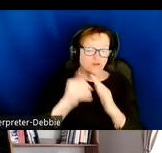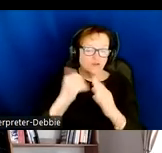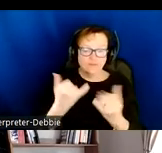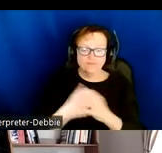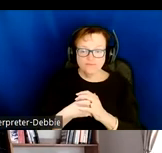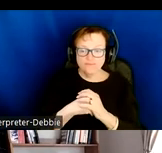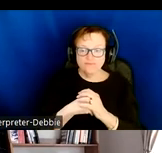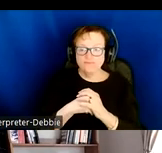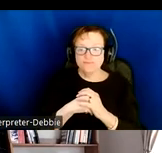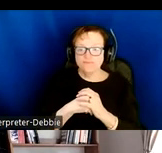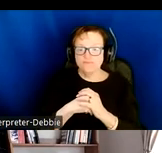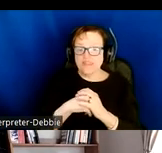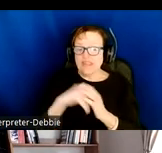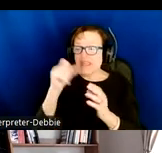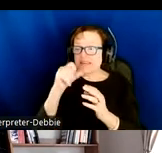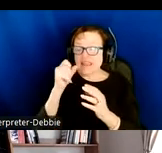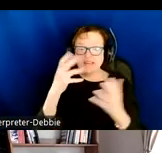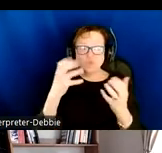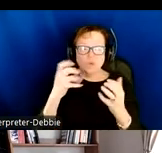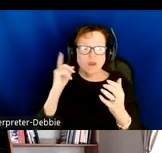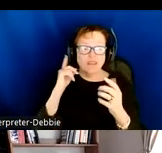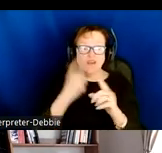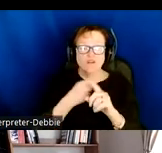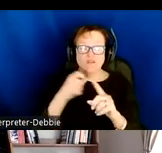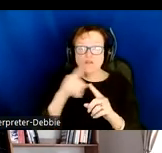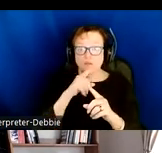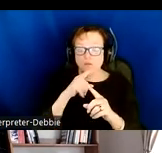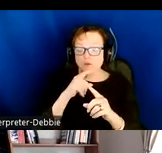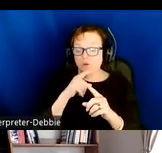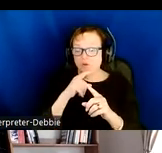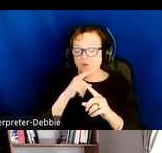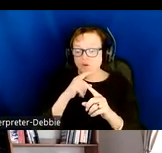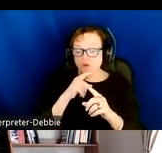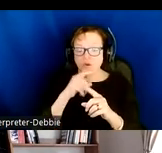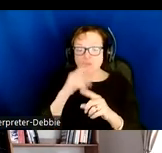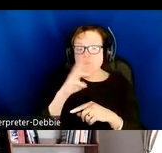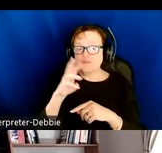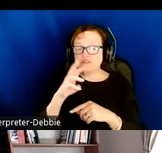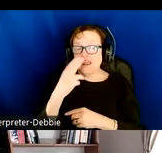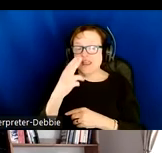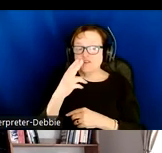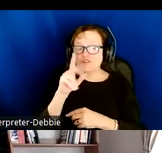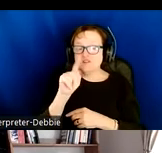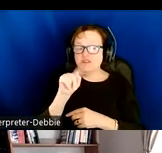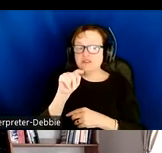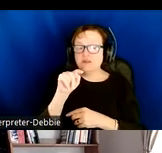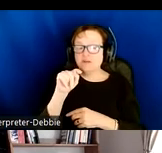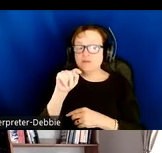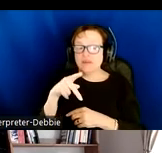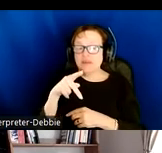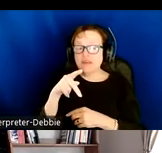And yes, we'd love to hear from you. Again, the website is at httpimage.ally